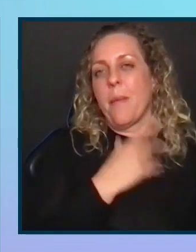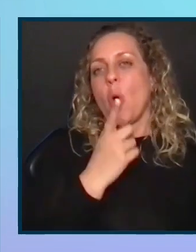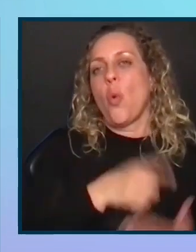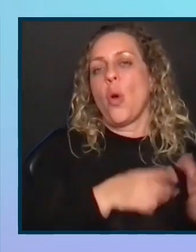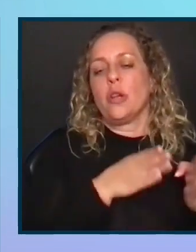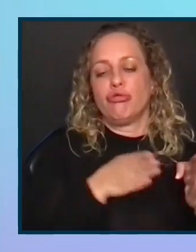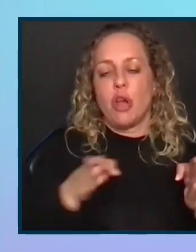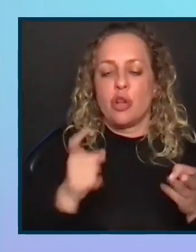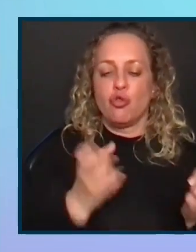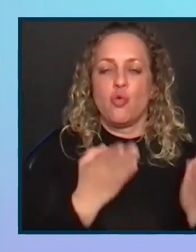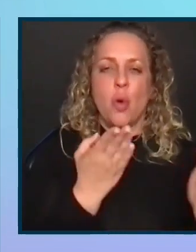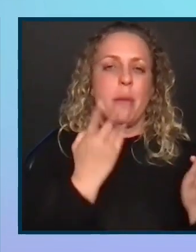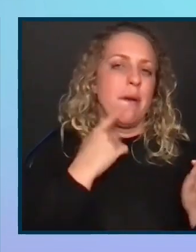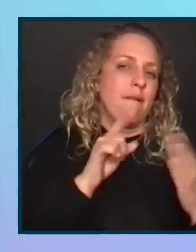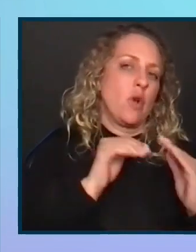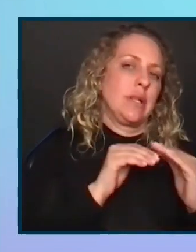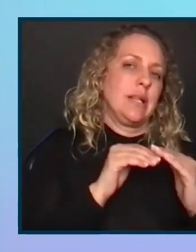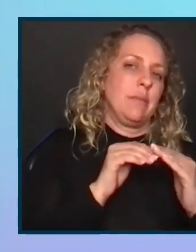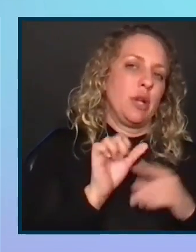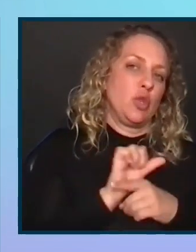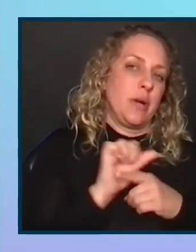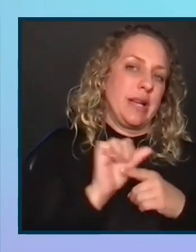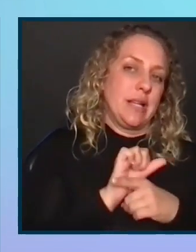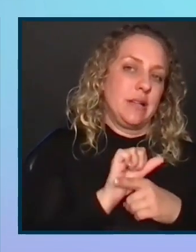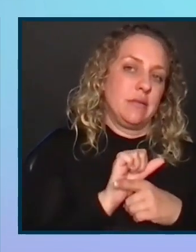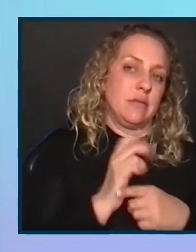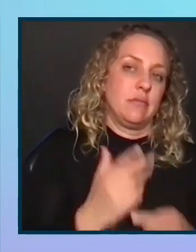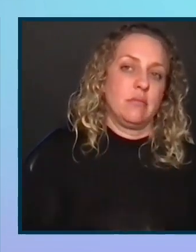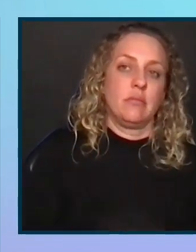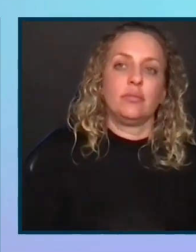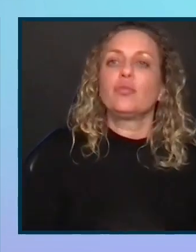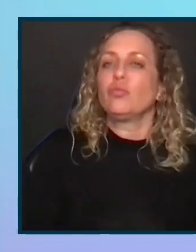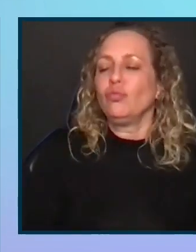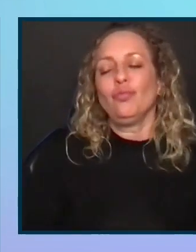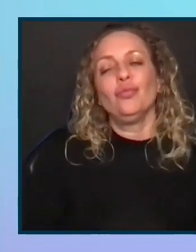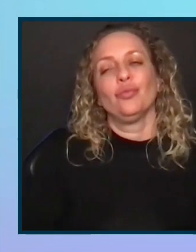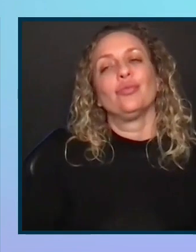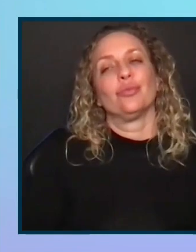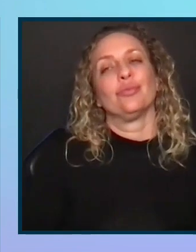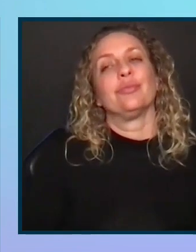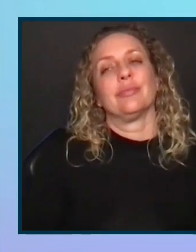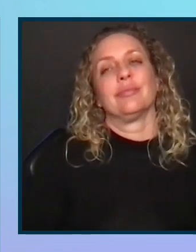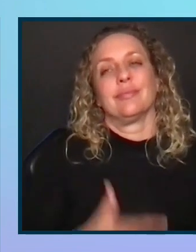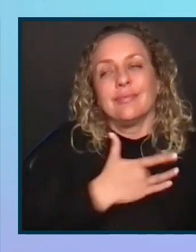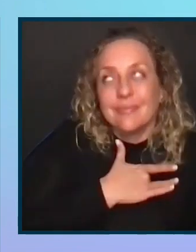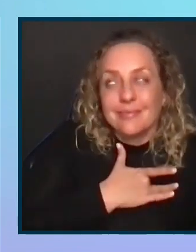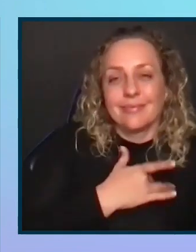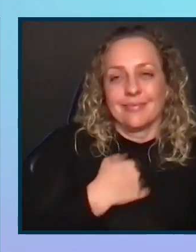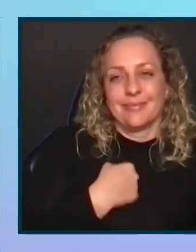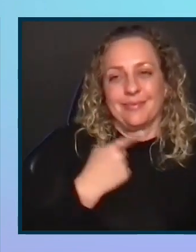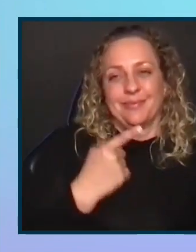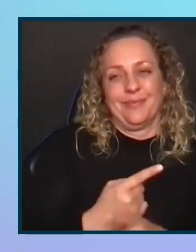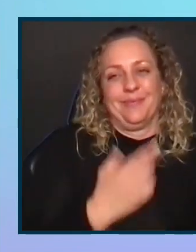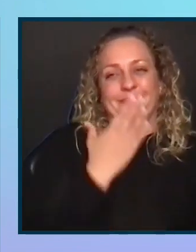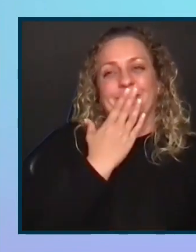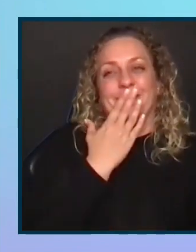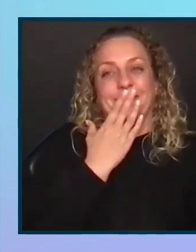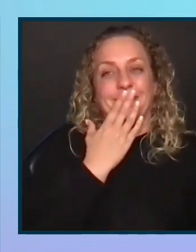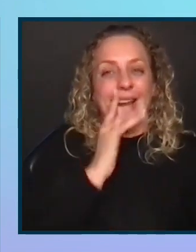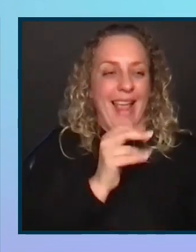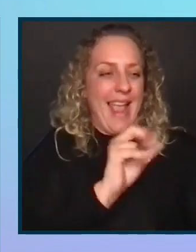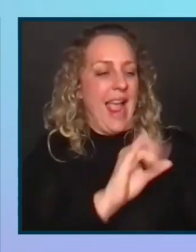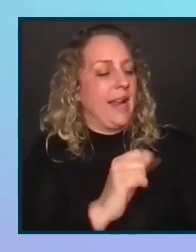strategy do you recommend for accessibility training? Oh, yeah, that does get very near and dear. Take it away.